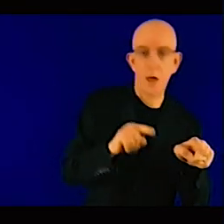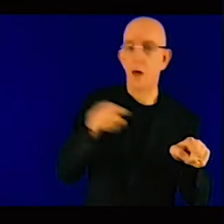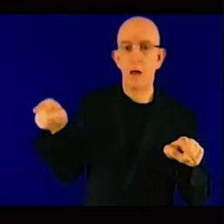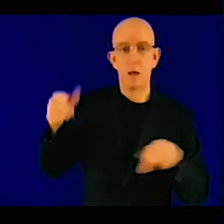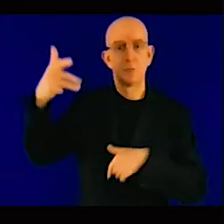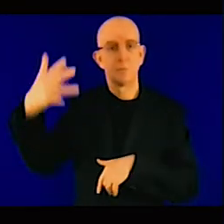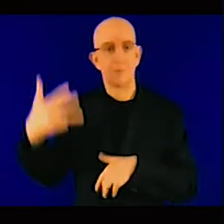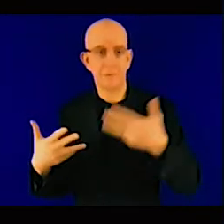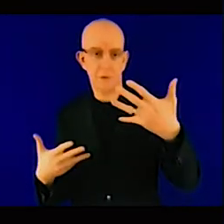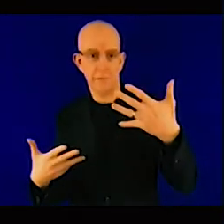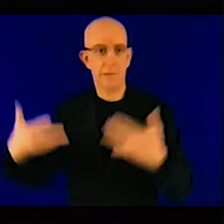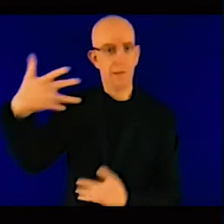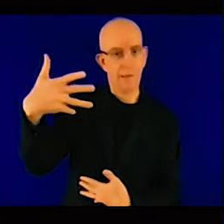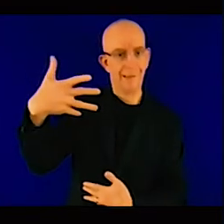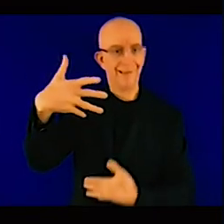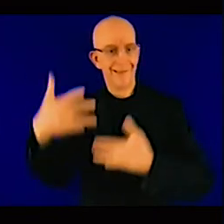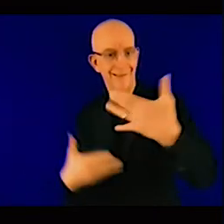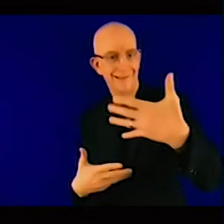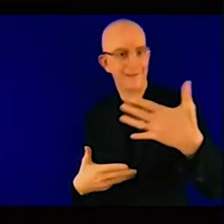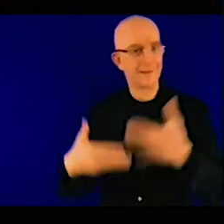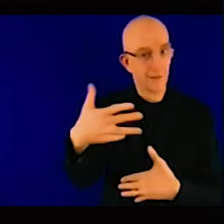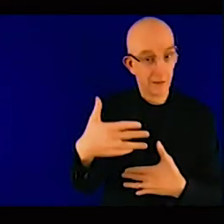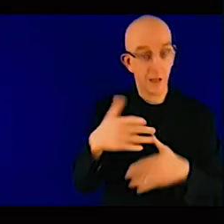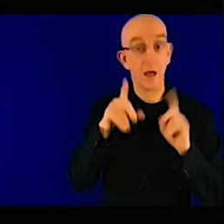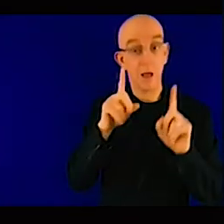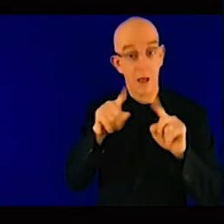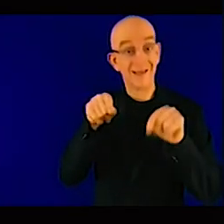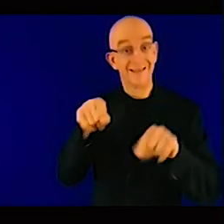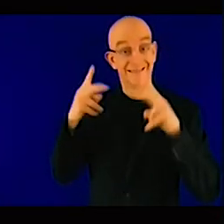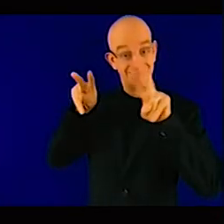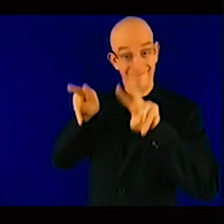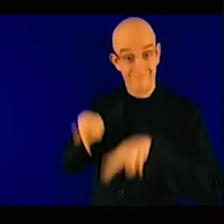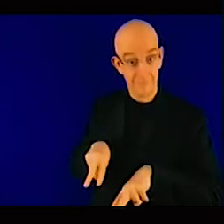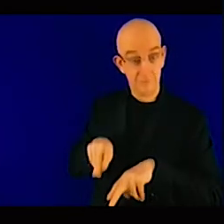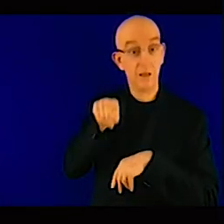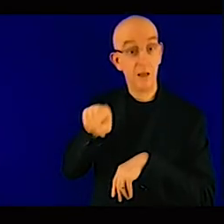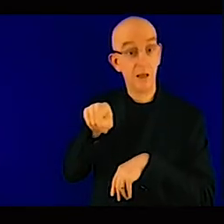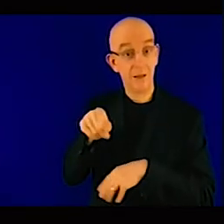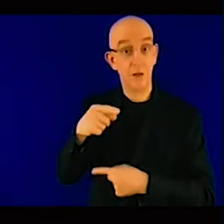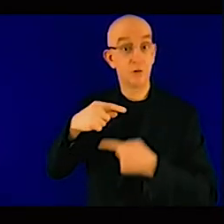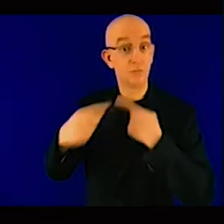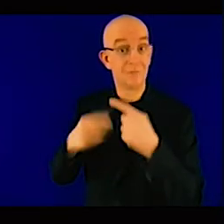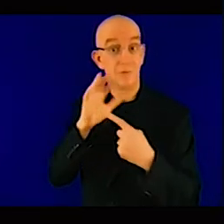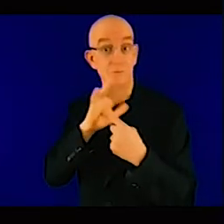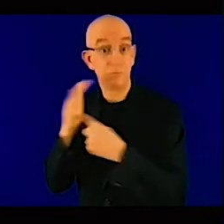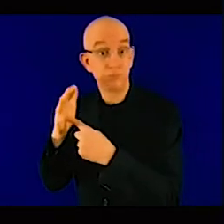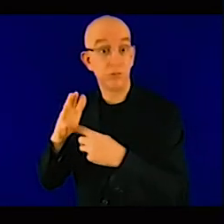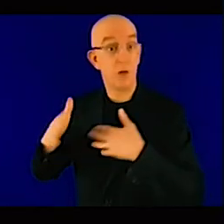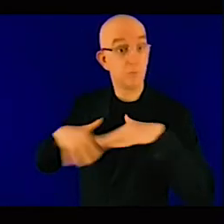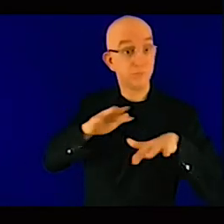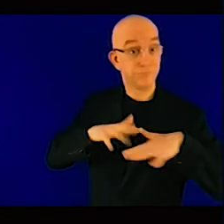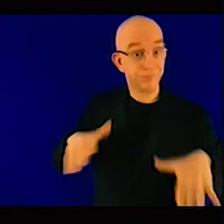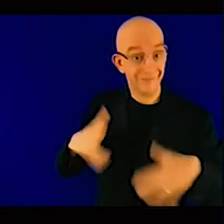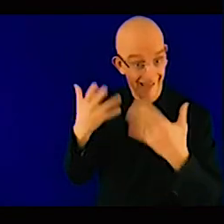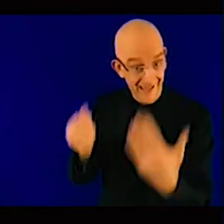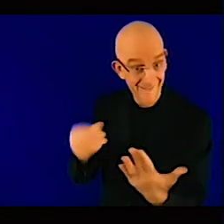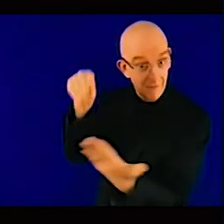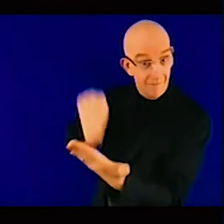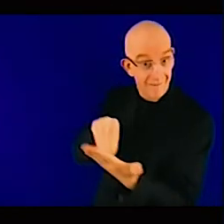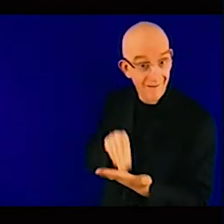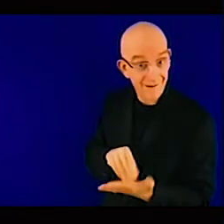the reality is that you know when when people think of industrialization when you think of okay what's the next